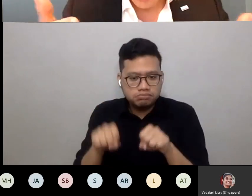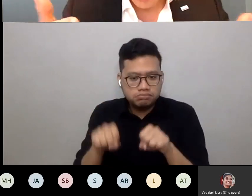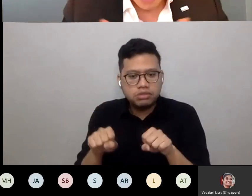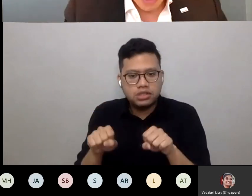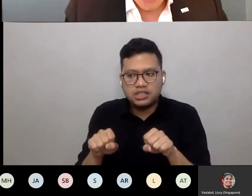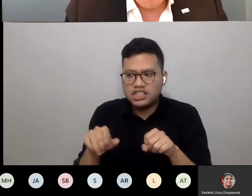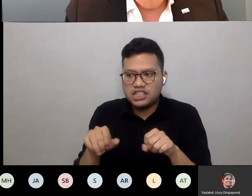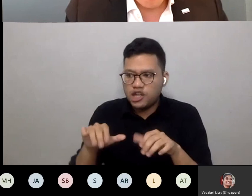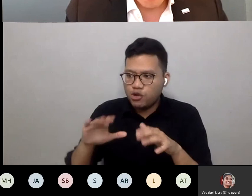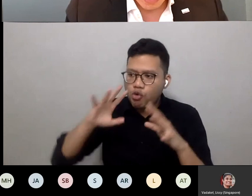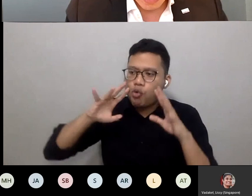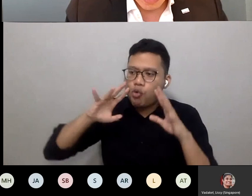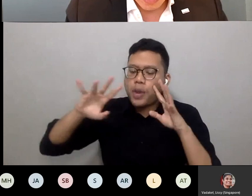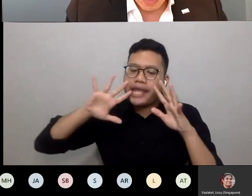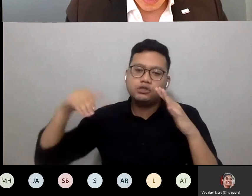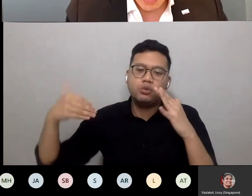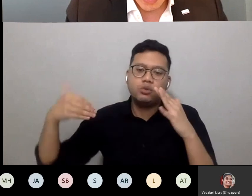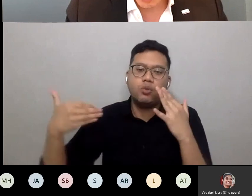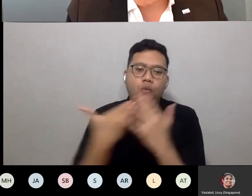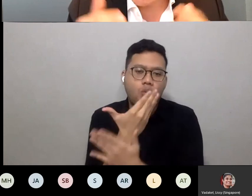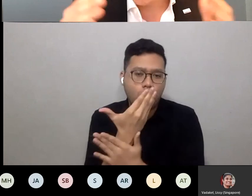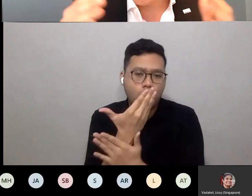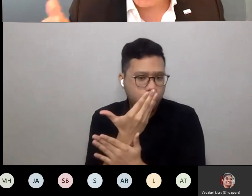new